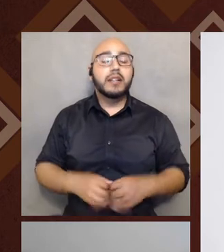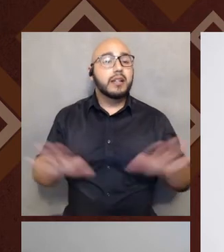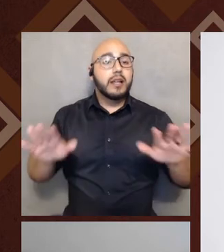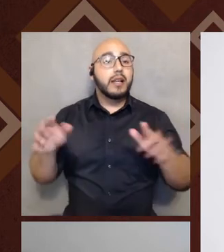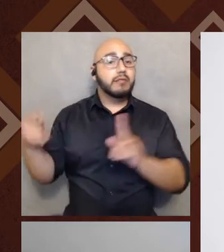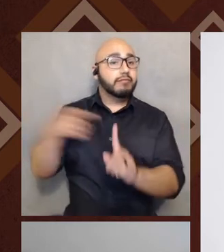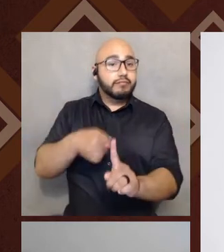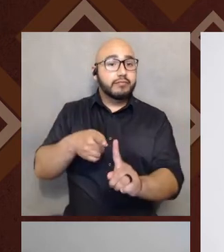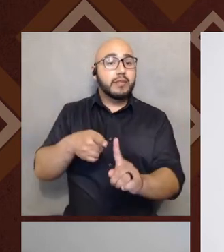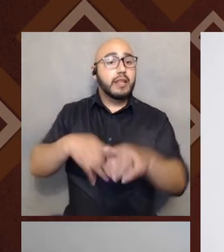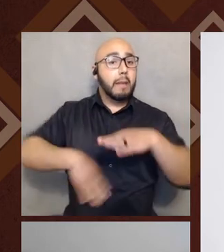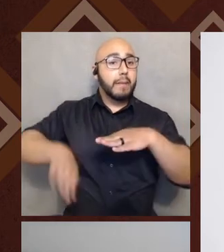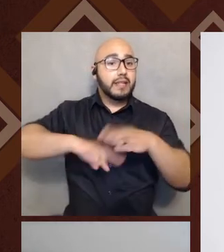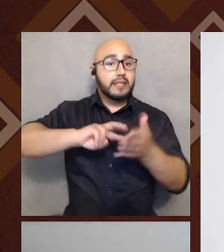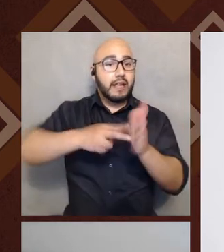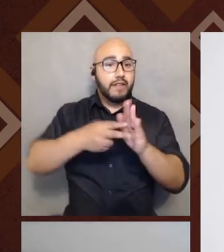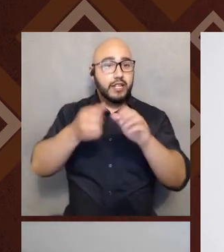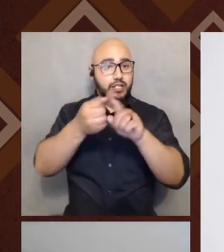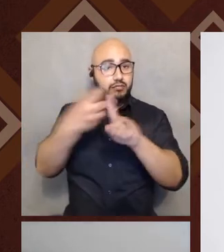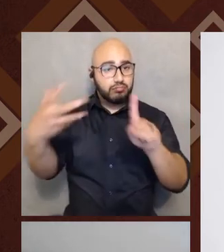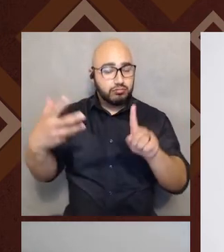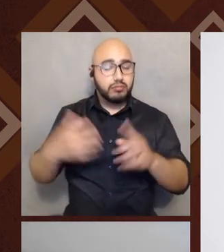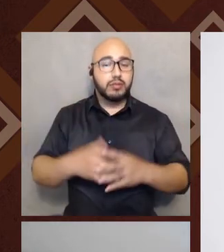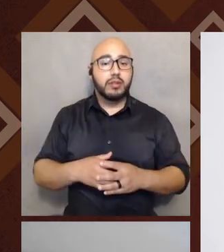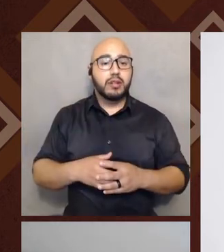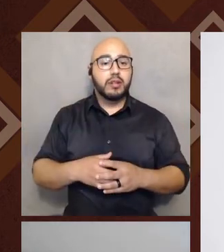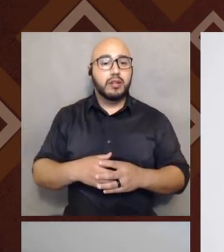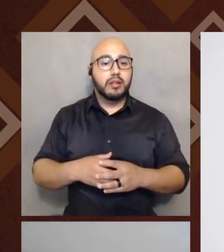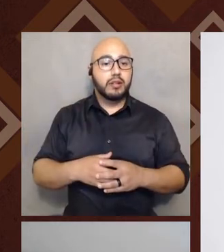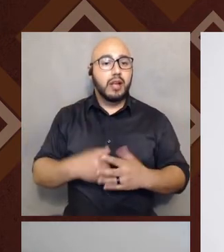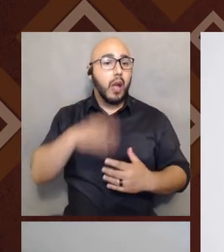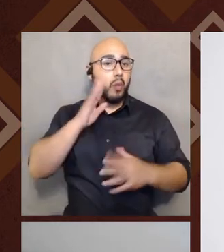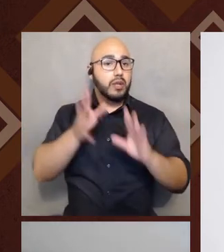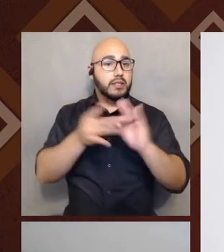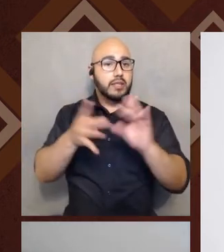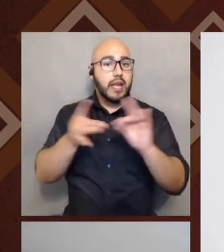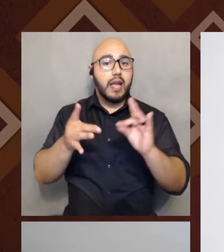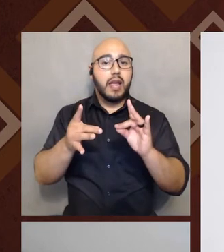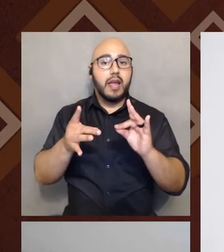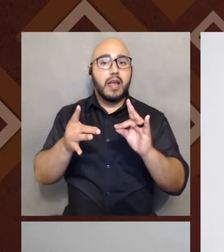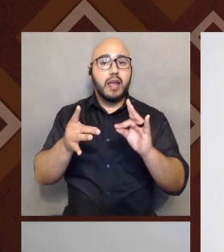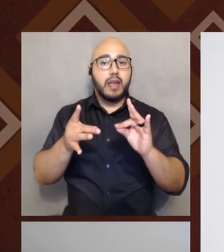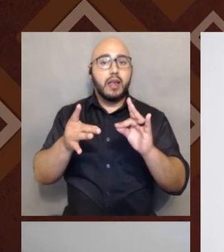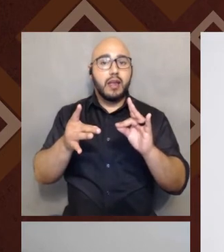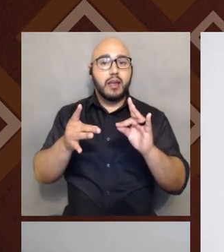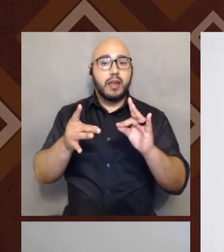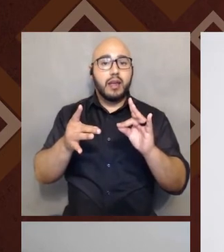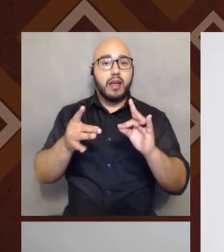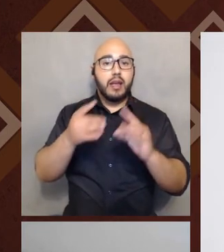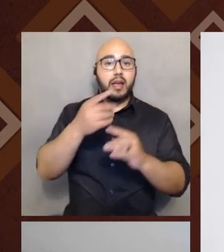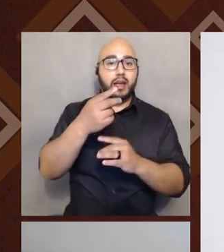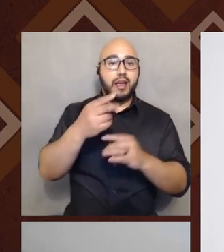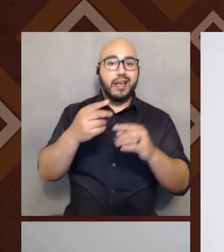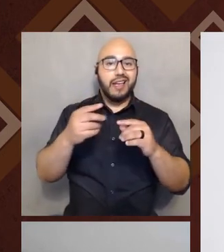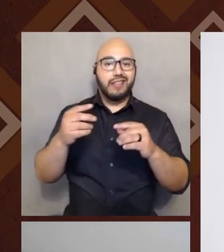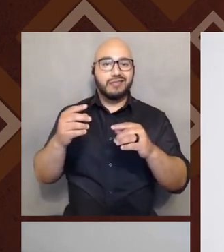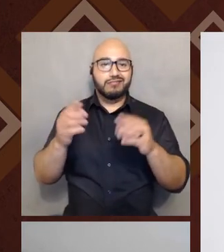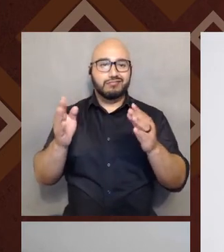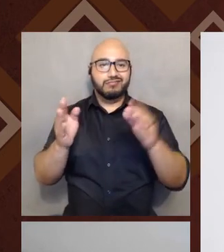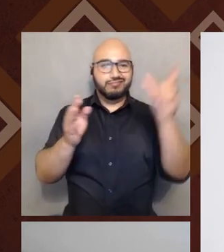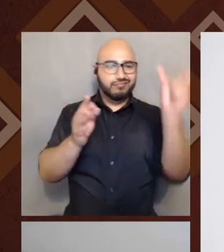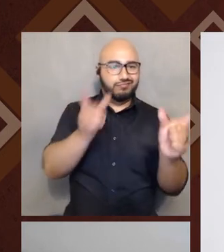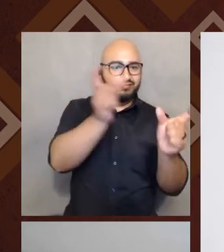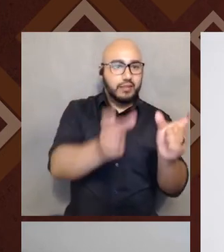just the basic definitions though, I would say at least the, the, the left to their Hispanic and Latina Latino.